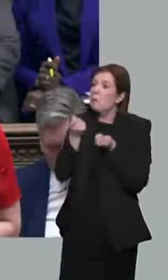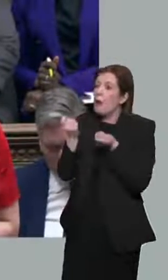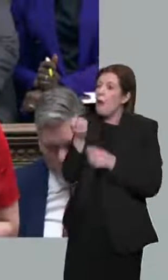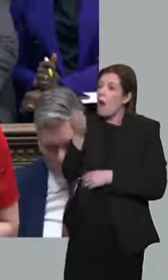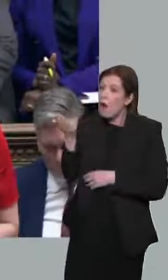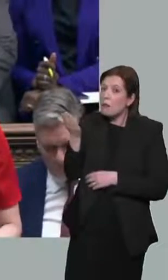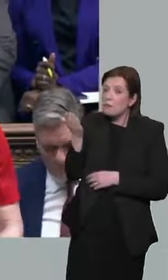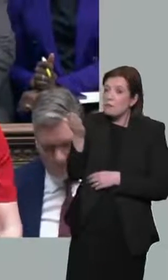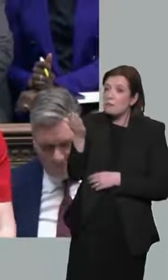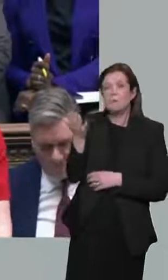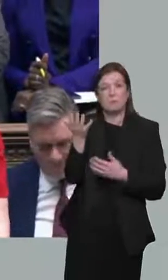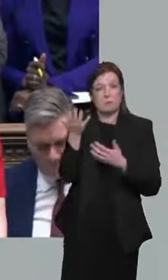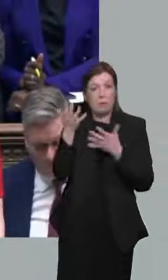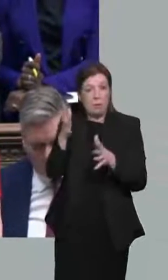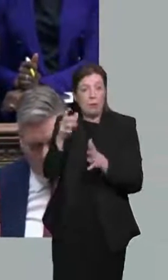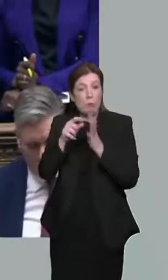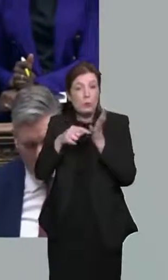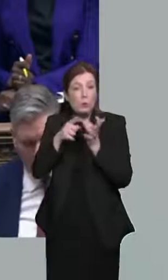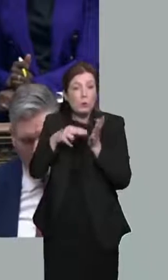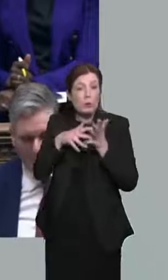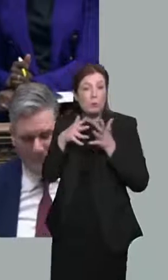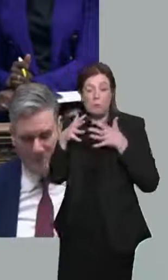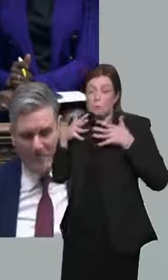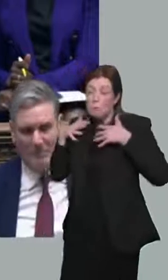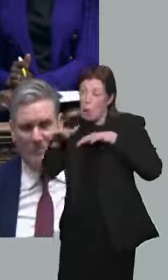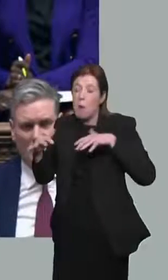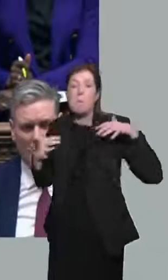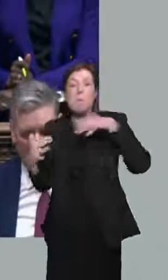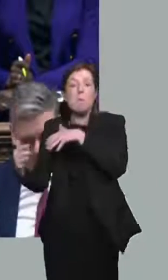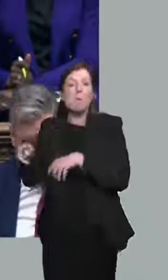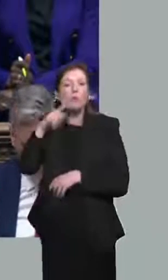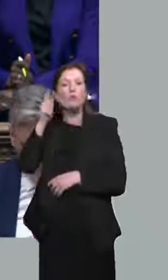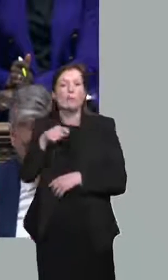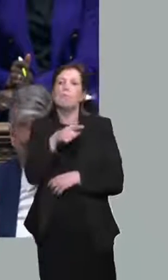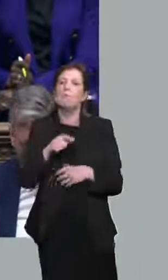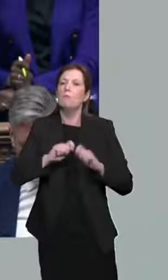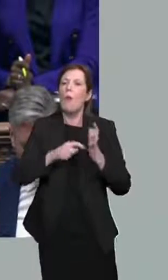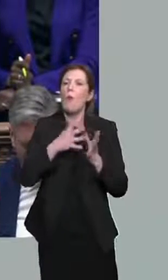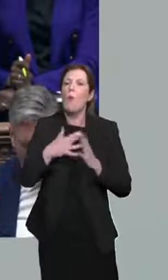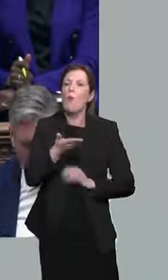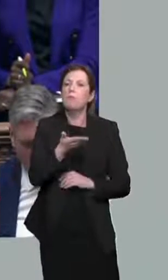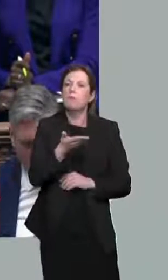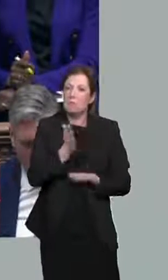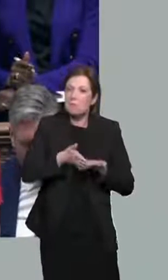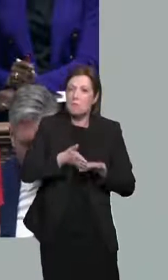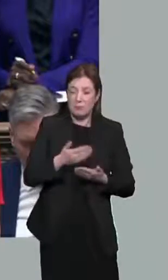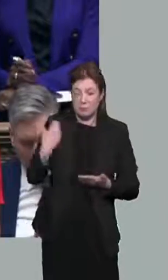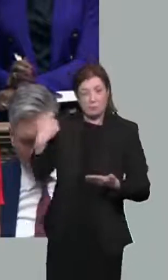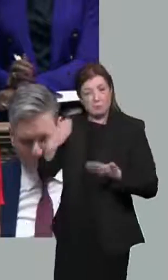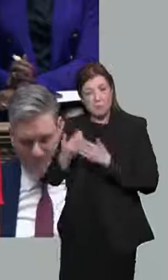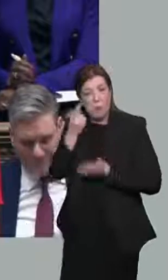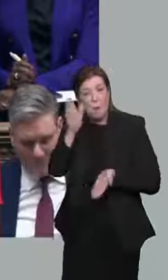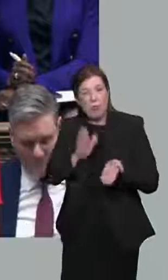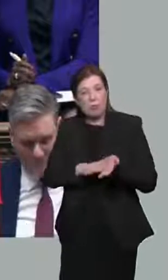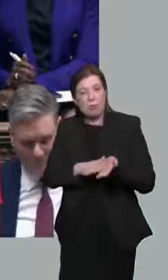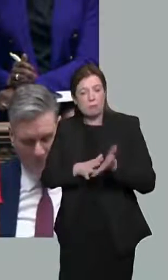following Putin's criminal assault on Ukraine remains gravely serious. Just one month after the invasion, so